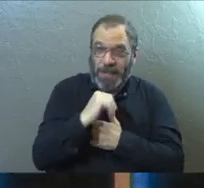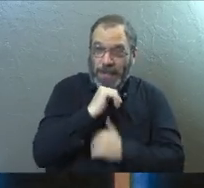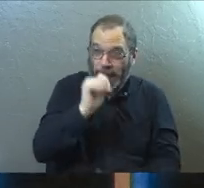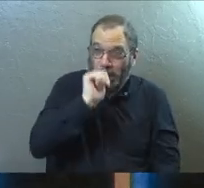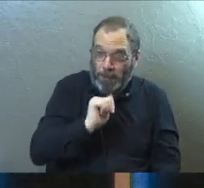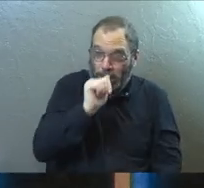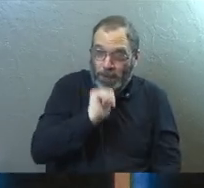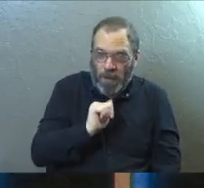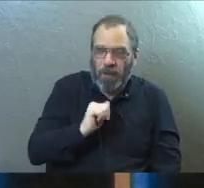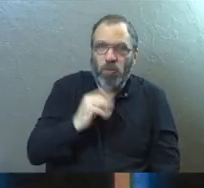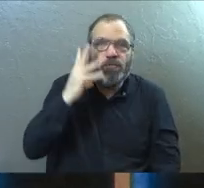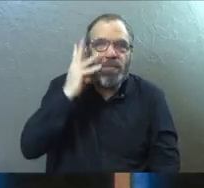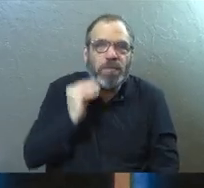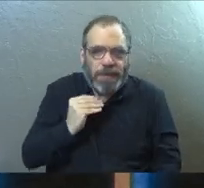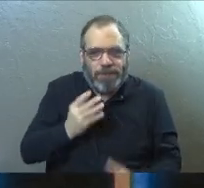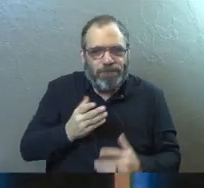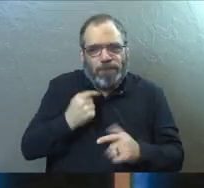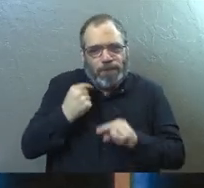of us to walk through?